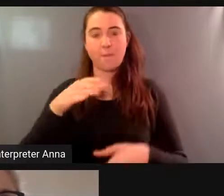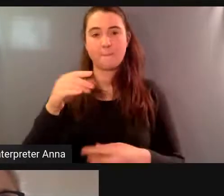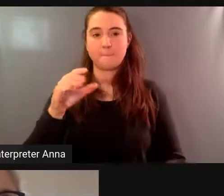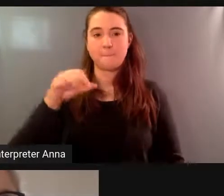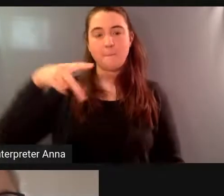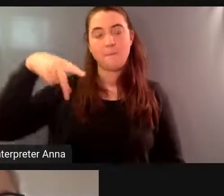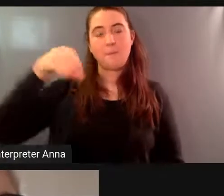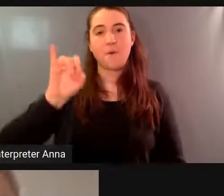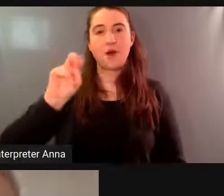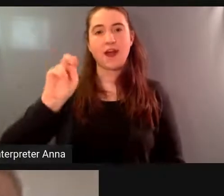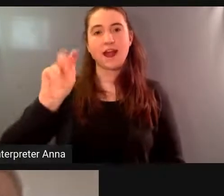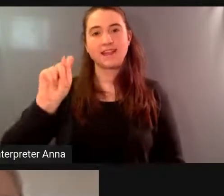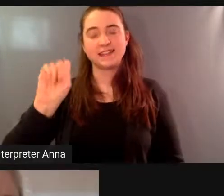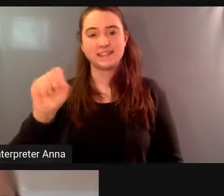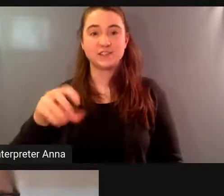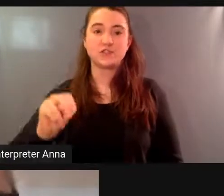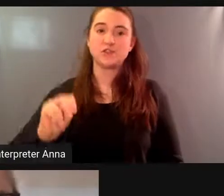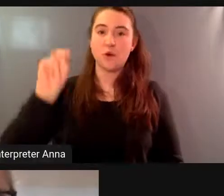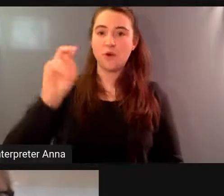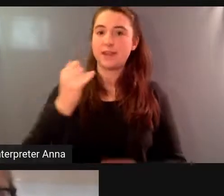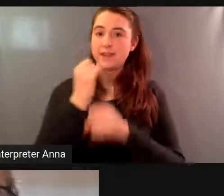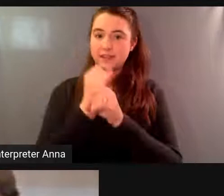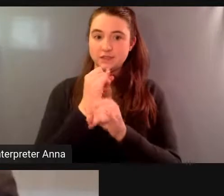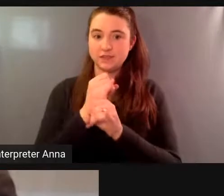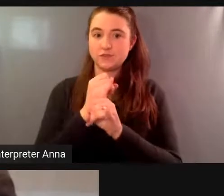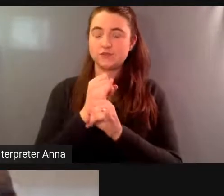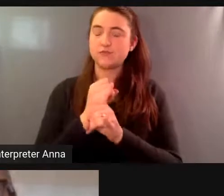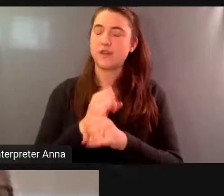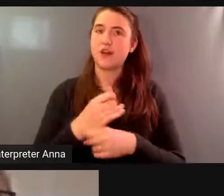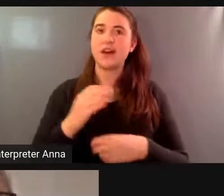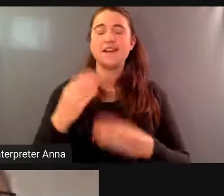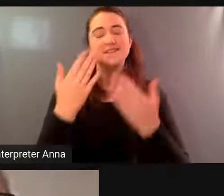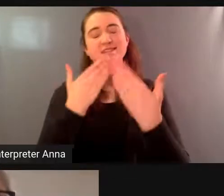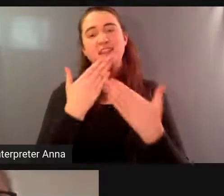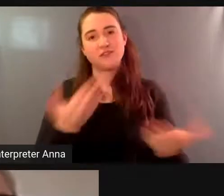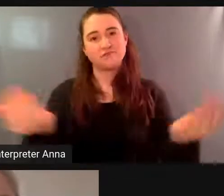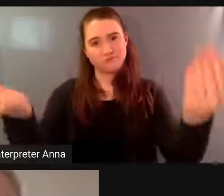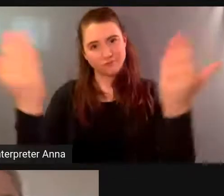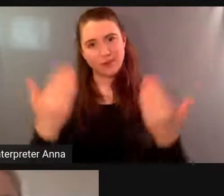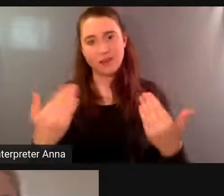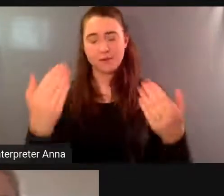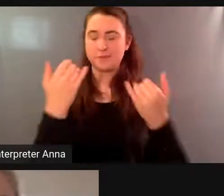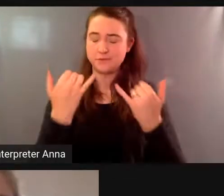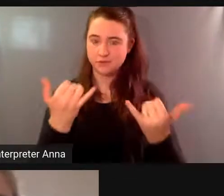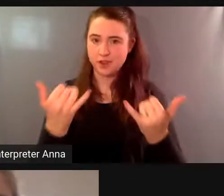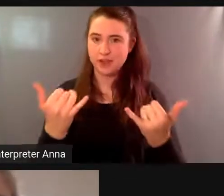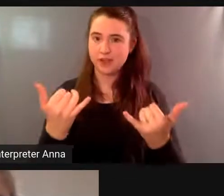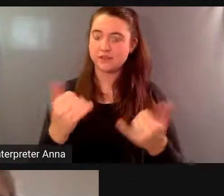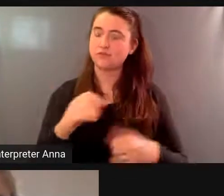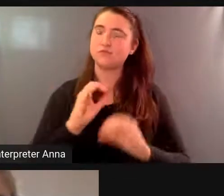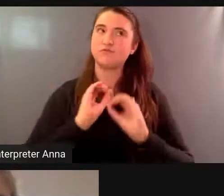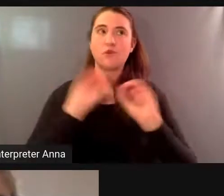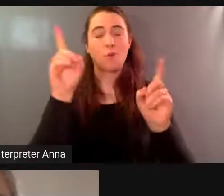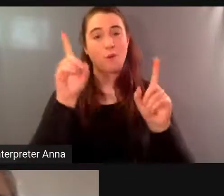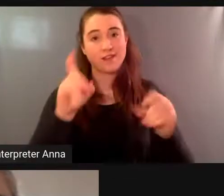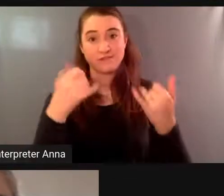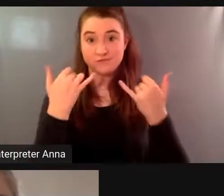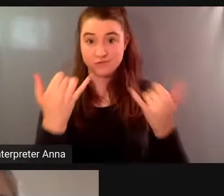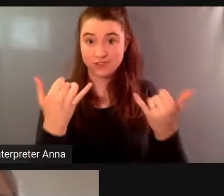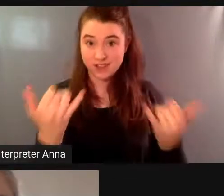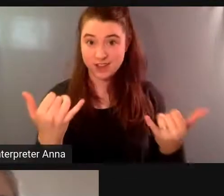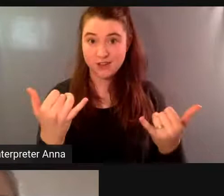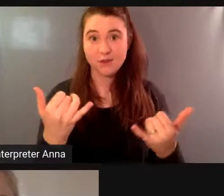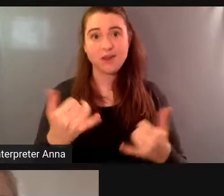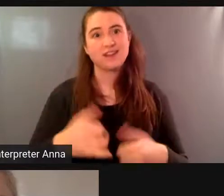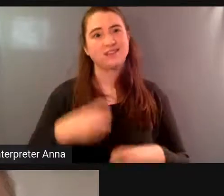there's no question these uncertain times we are living through continue to both be unique and challenging there's also no question that storytelling is an